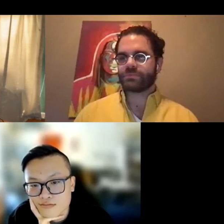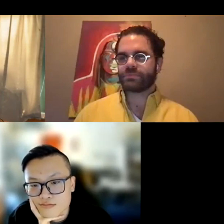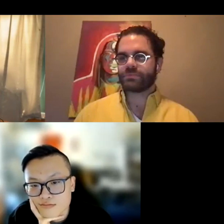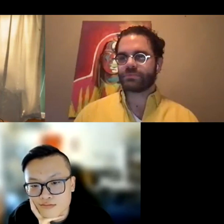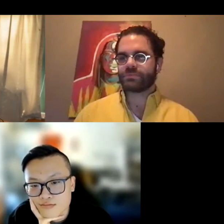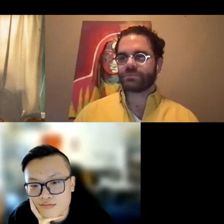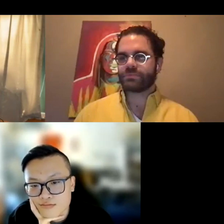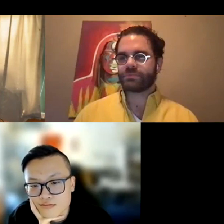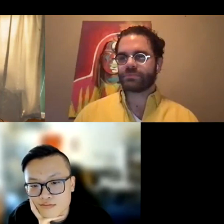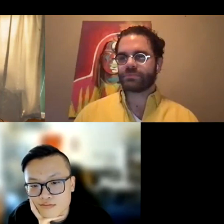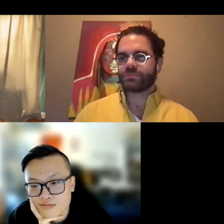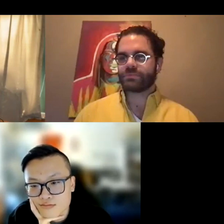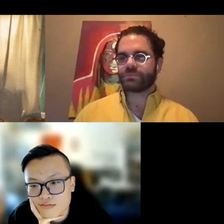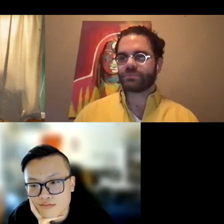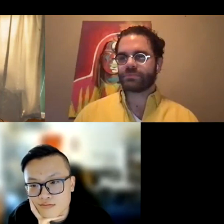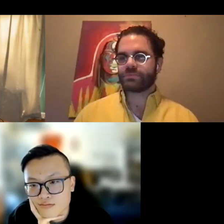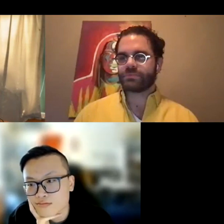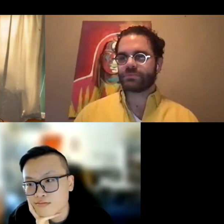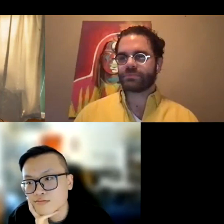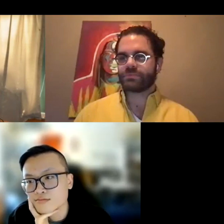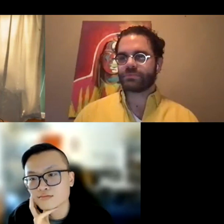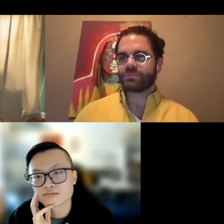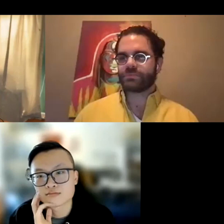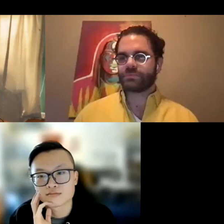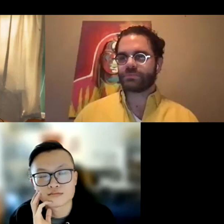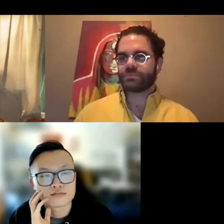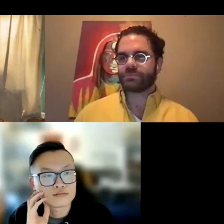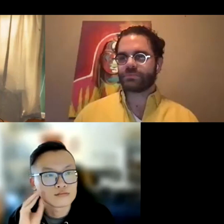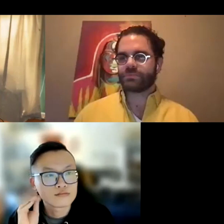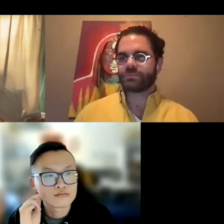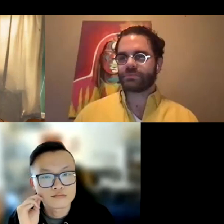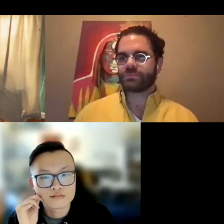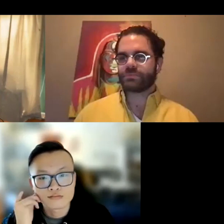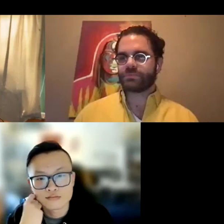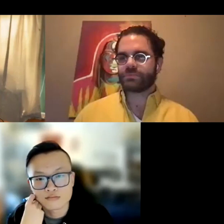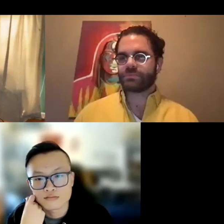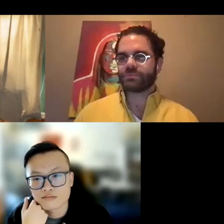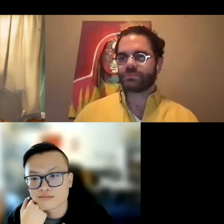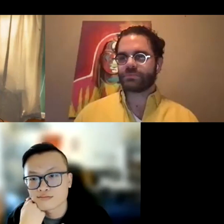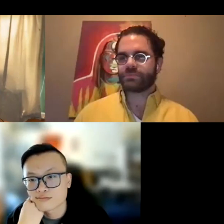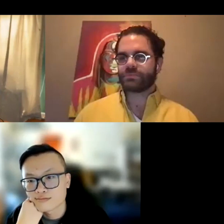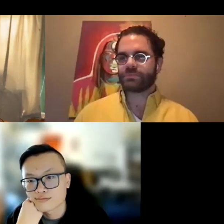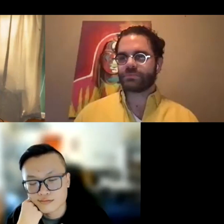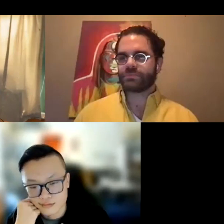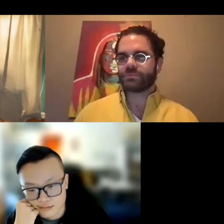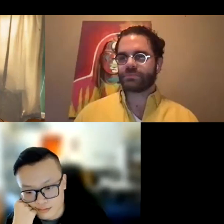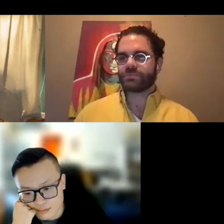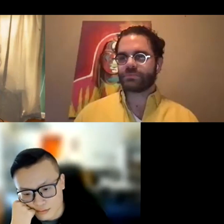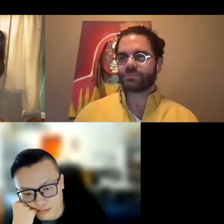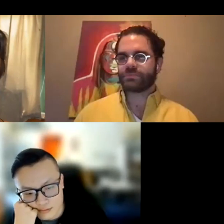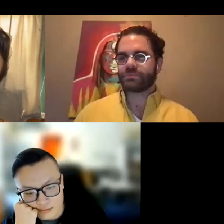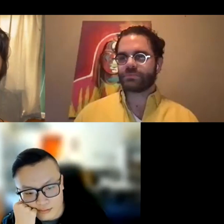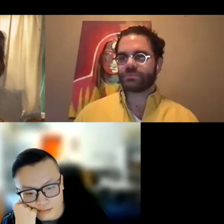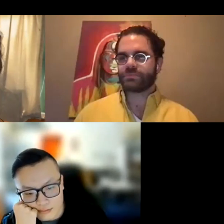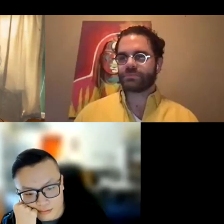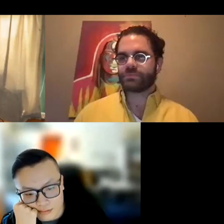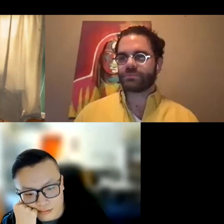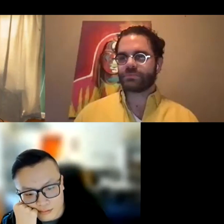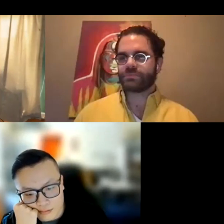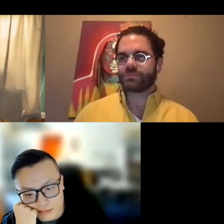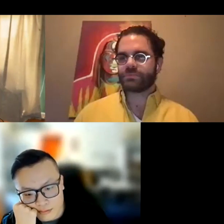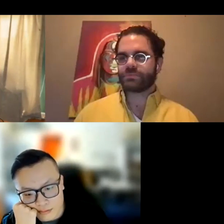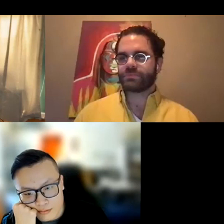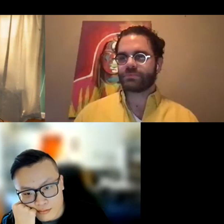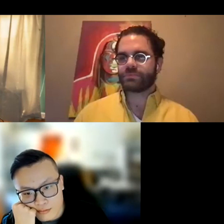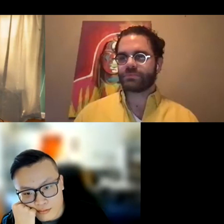just to, to visit. And I sat in that room. It was for on my block. And it's on